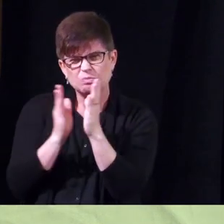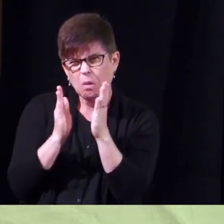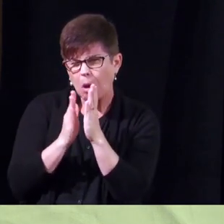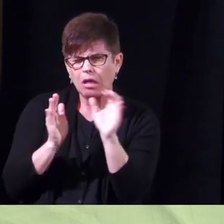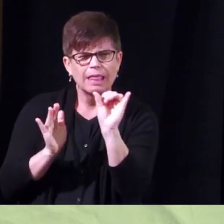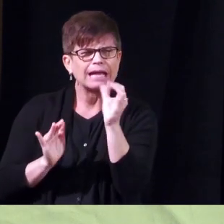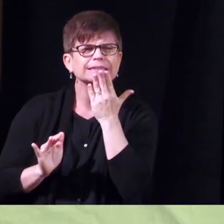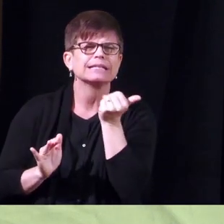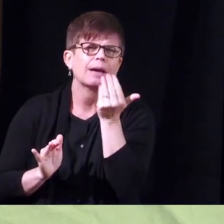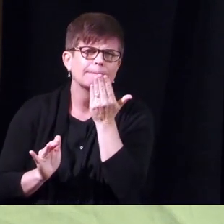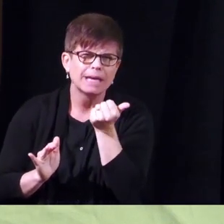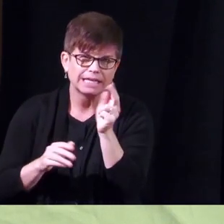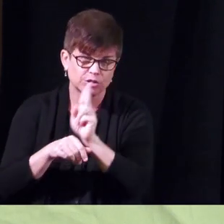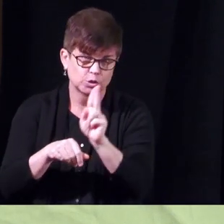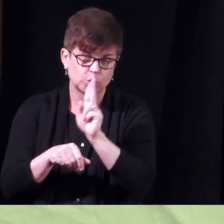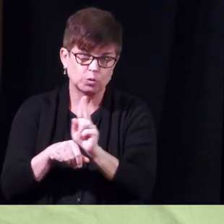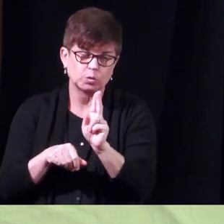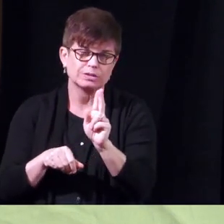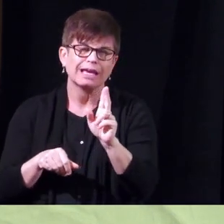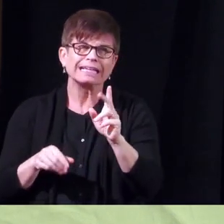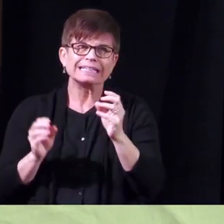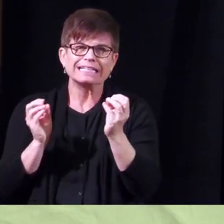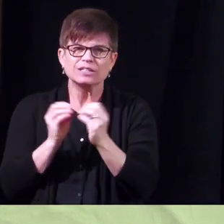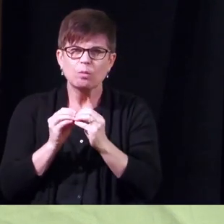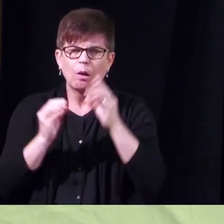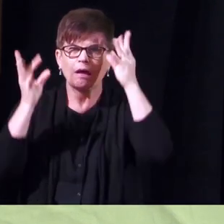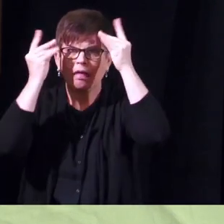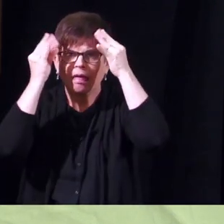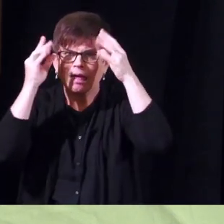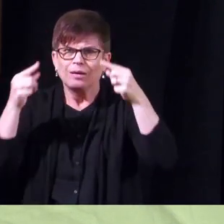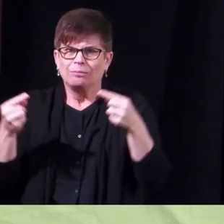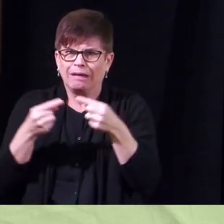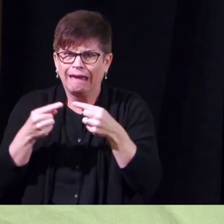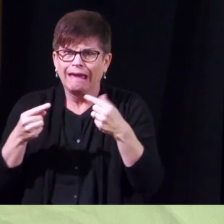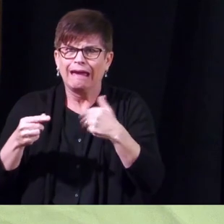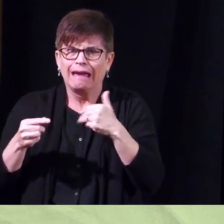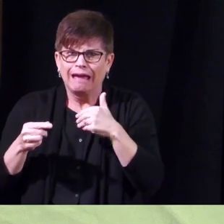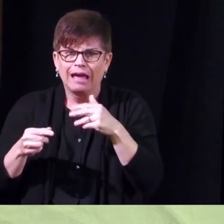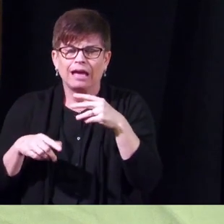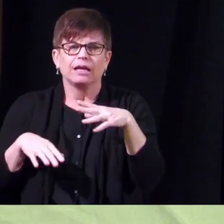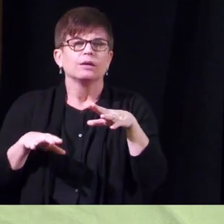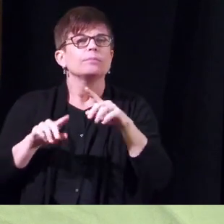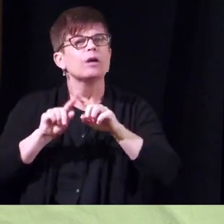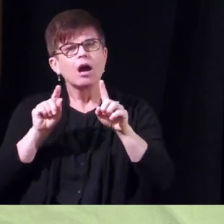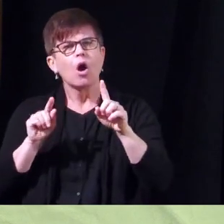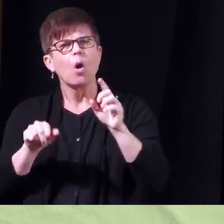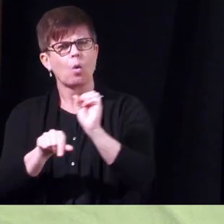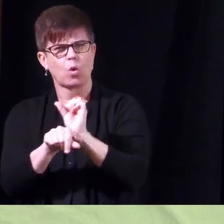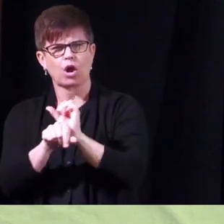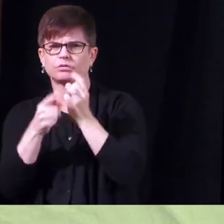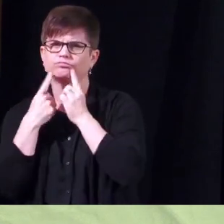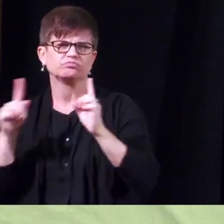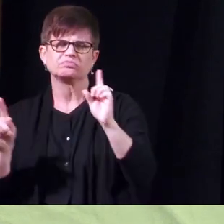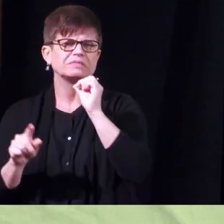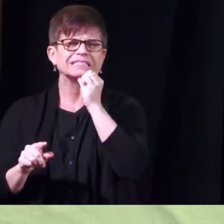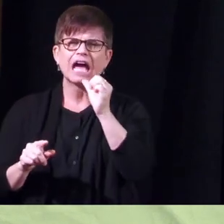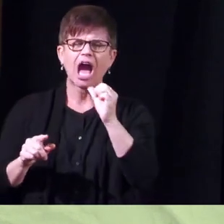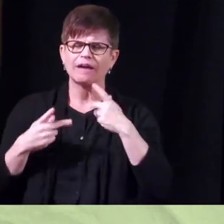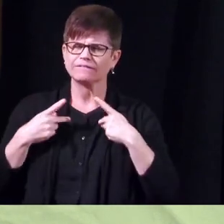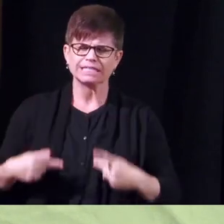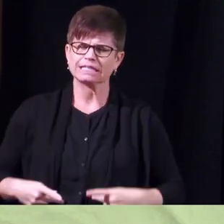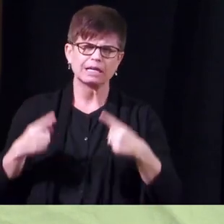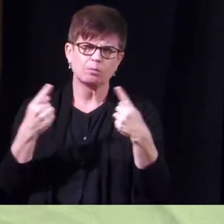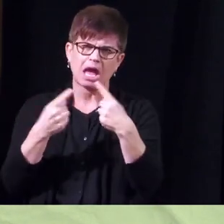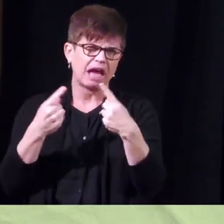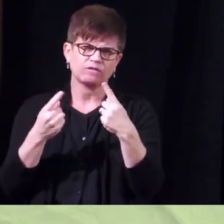and it's more psychologically painful than physically painful but it does work and uh it's not a bad